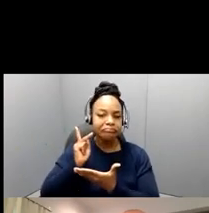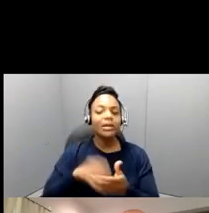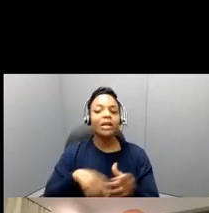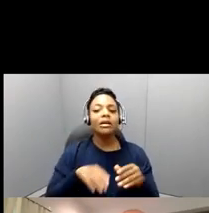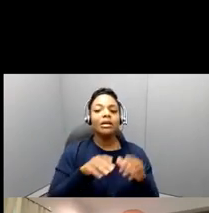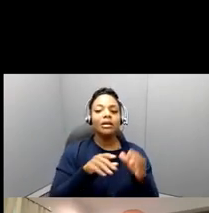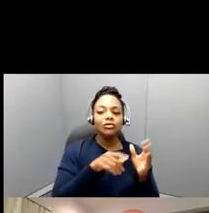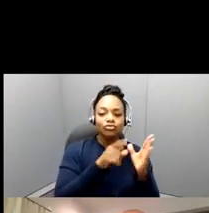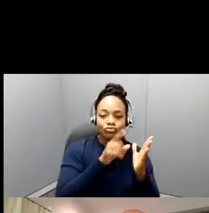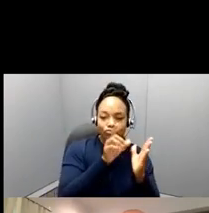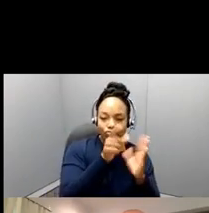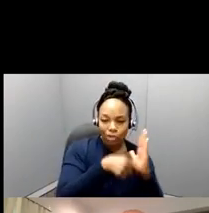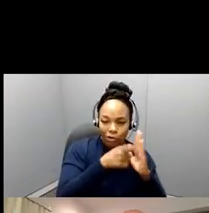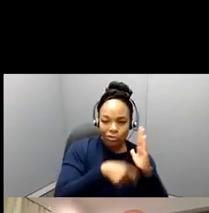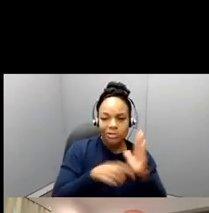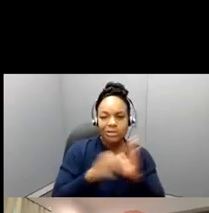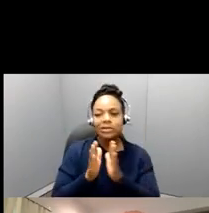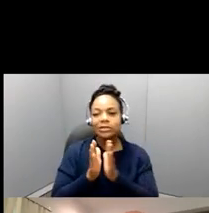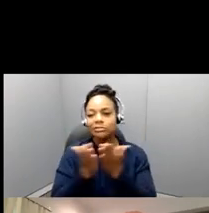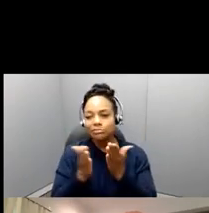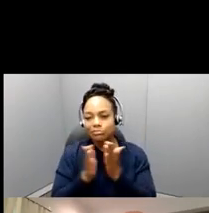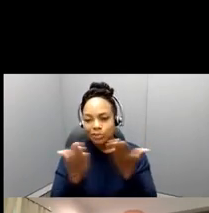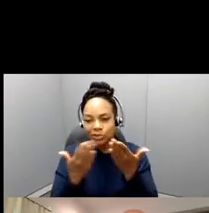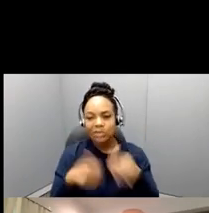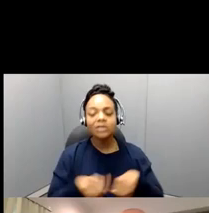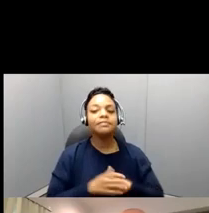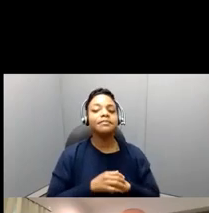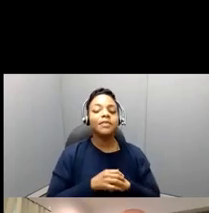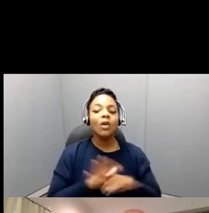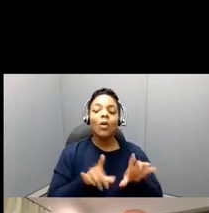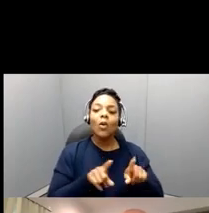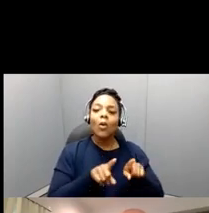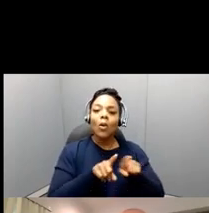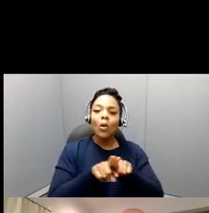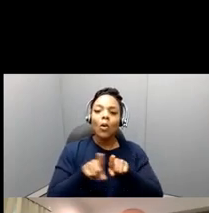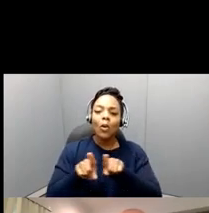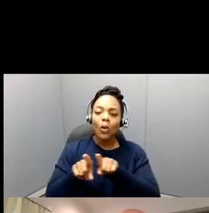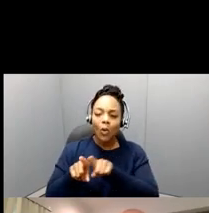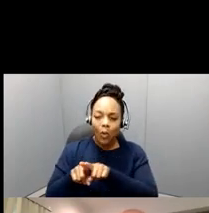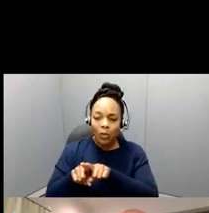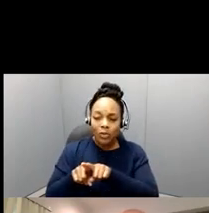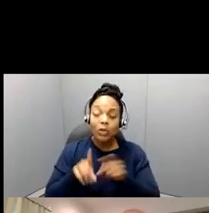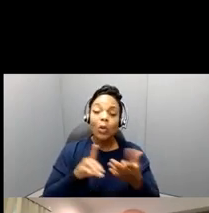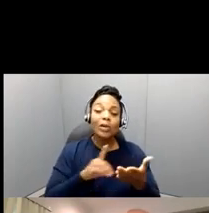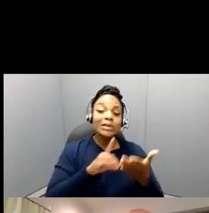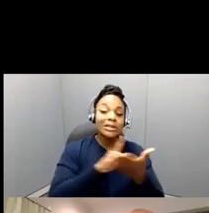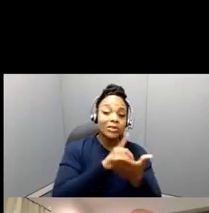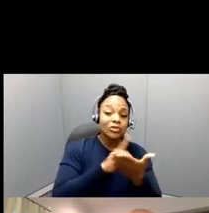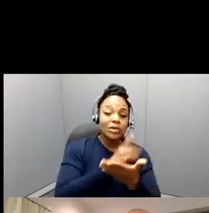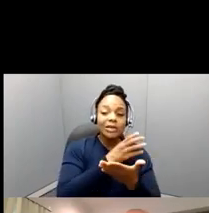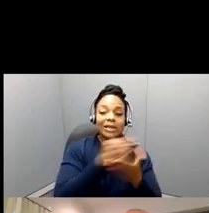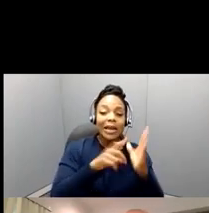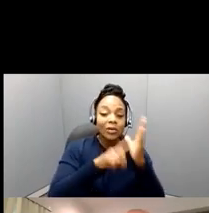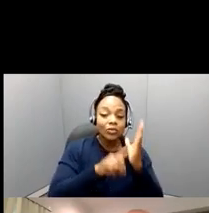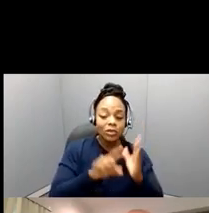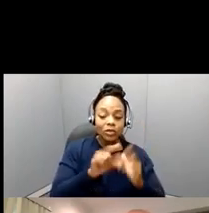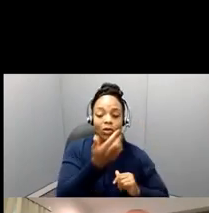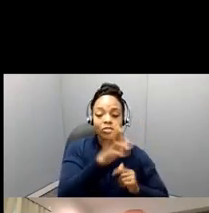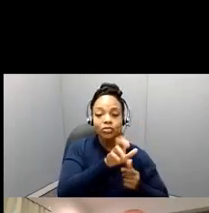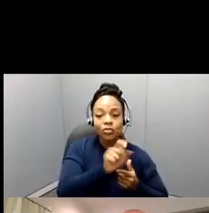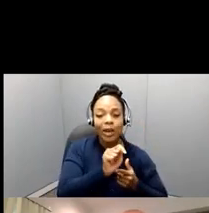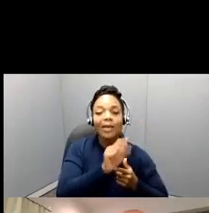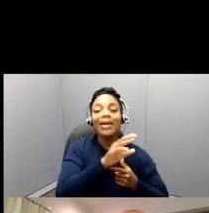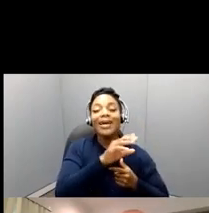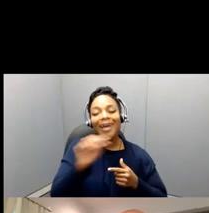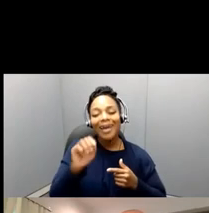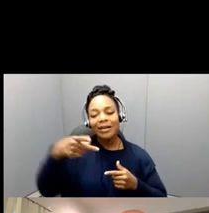capacity building activities, not only including our dissertation and research grants, but also a lot of our professional development courses